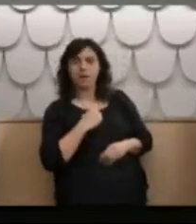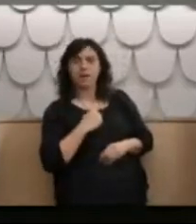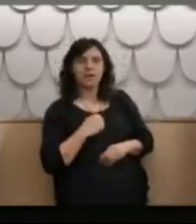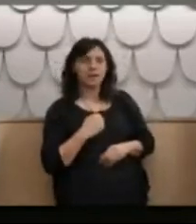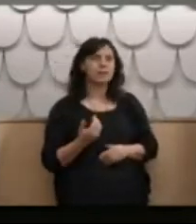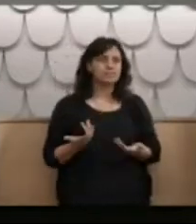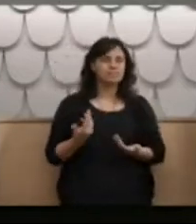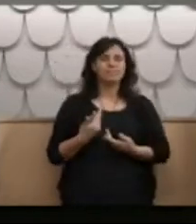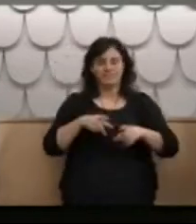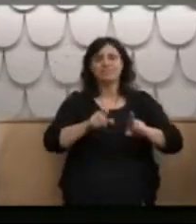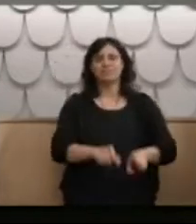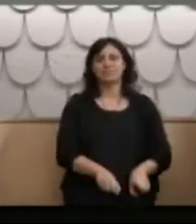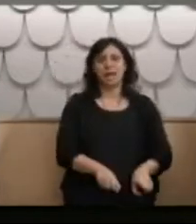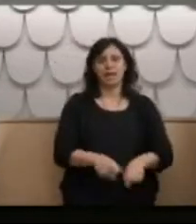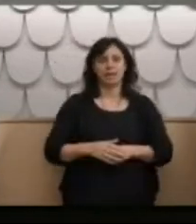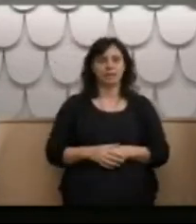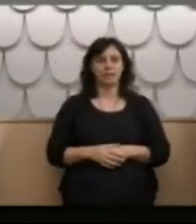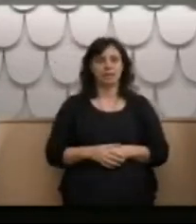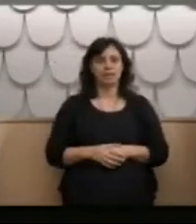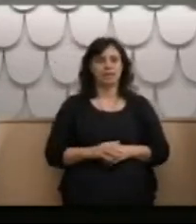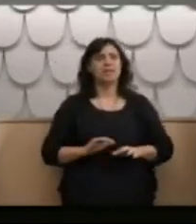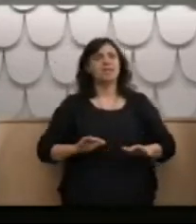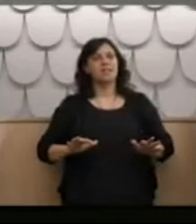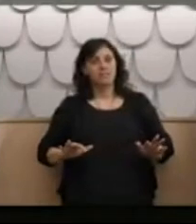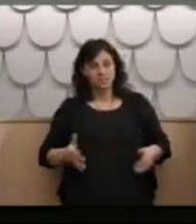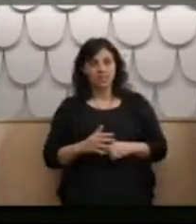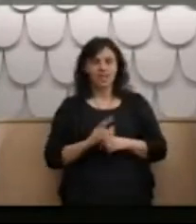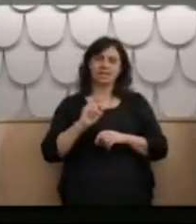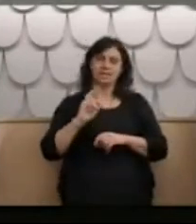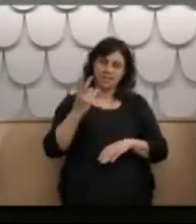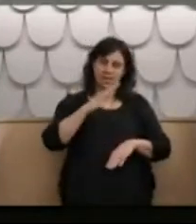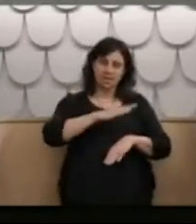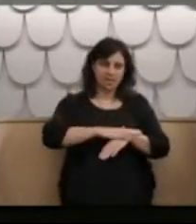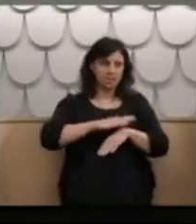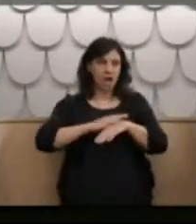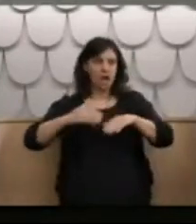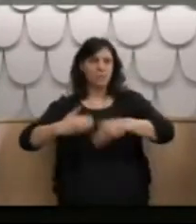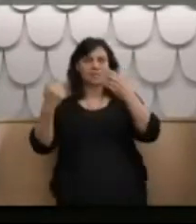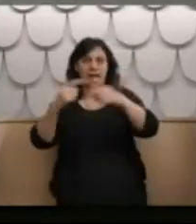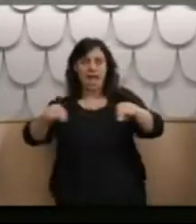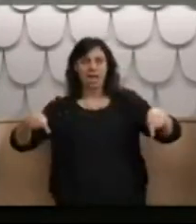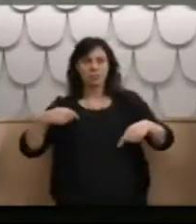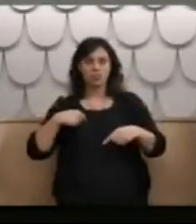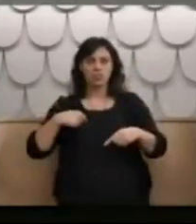Once everybody else left, I would be called to the second time and taken to the day room where we were locked in so we couldn't escape.